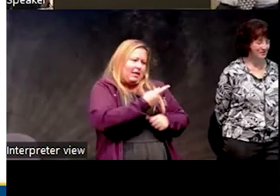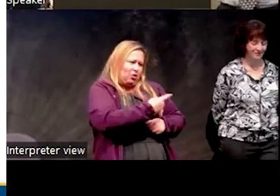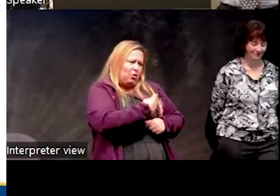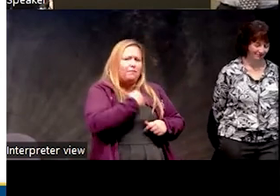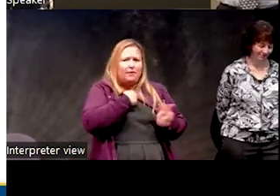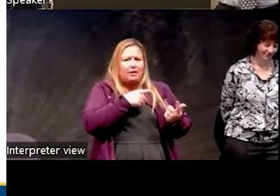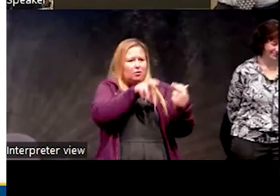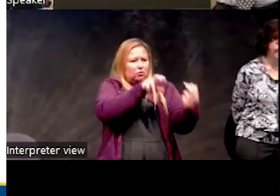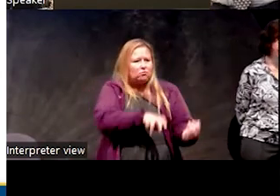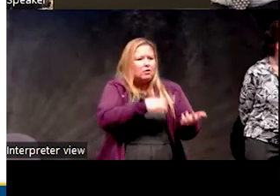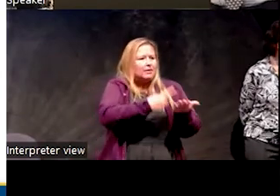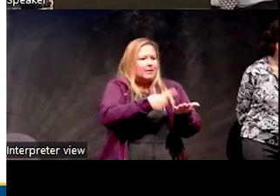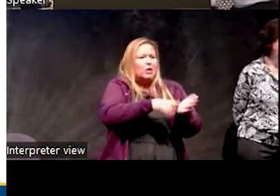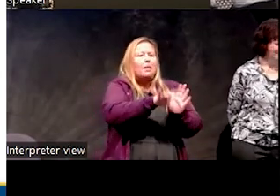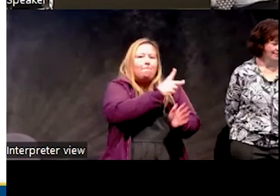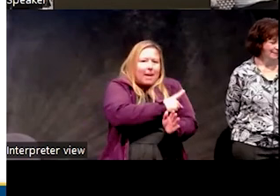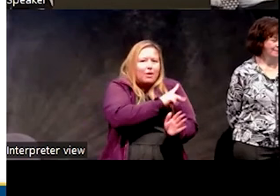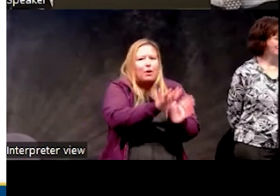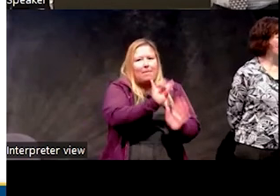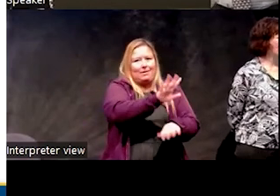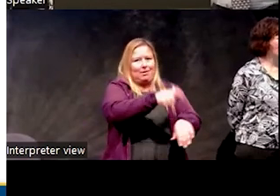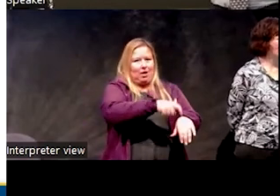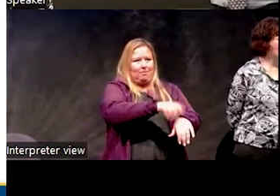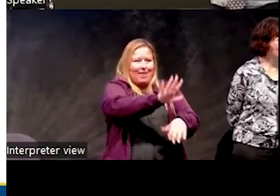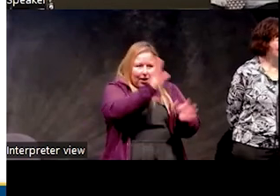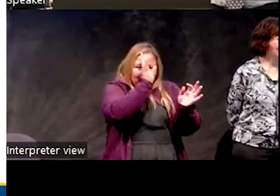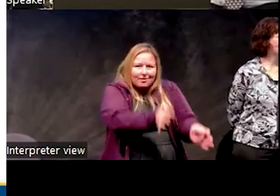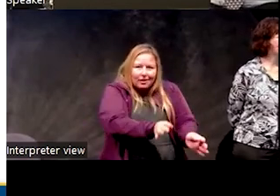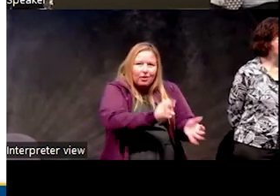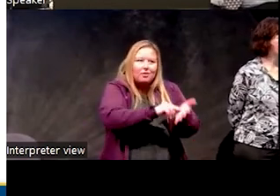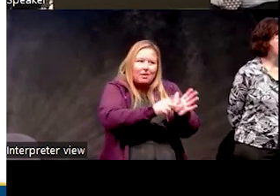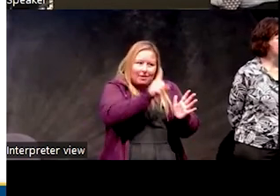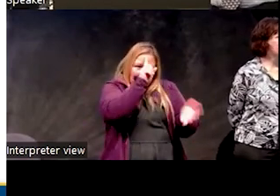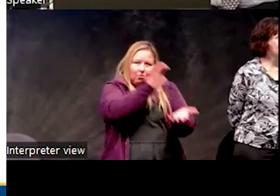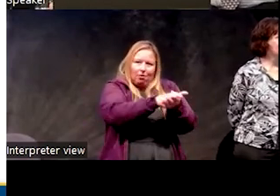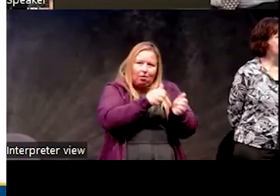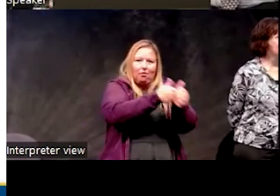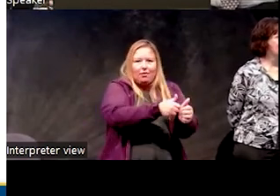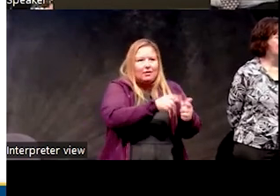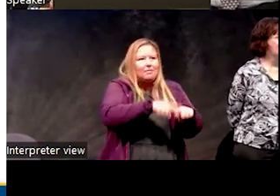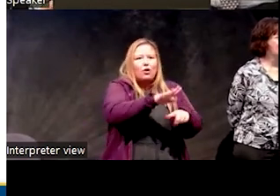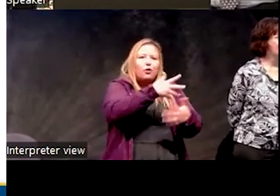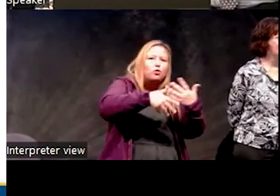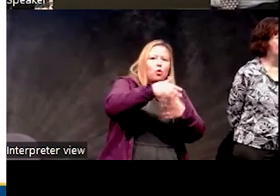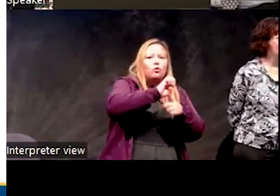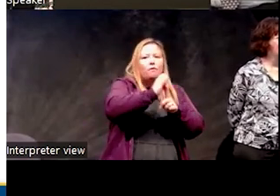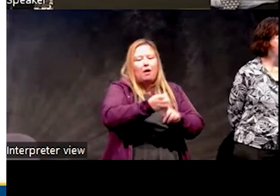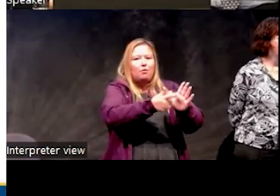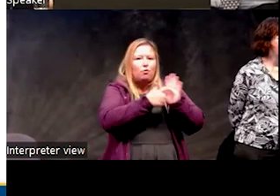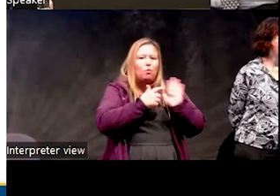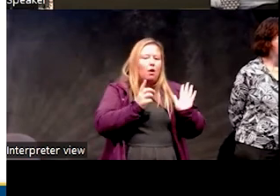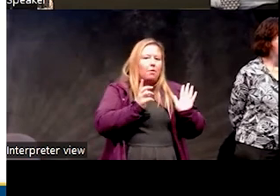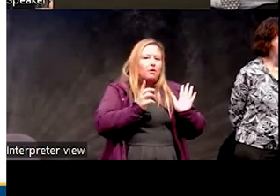let the patient pick the wake-up time. So, ultimately, they're deciding what their wake-up time is based on what their social or environmental needs are.